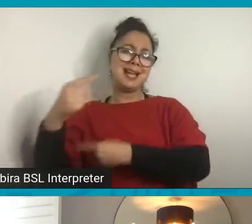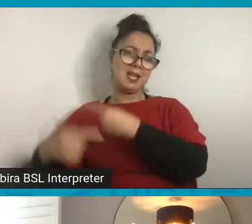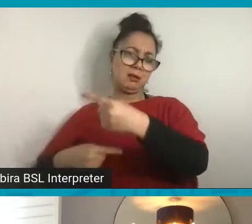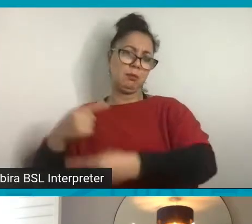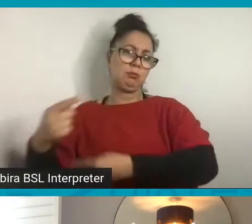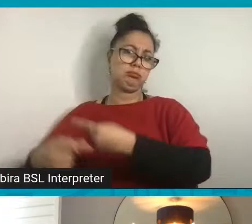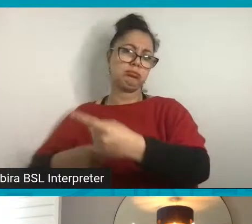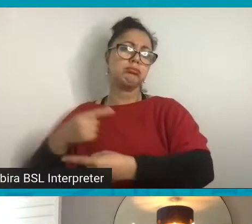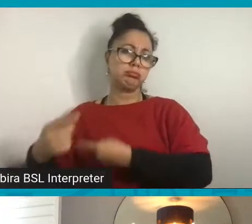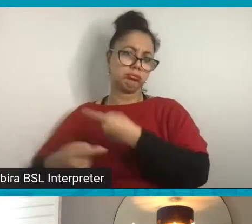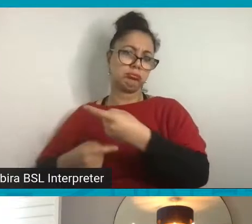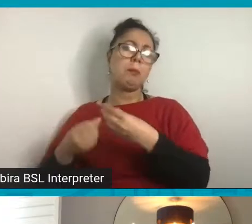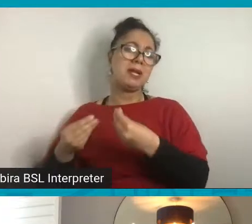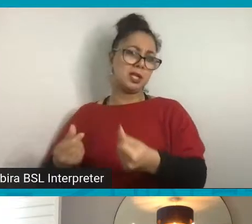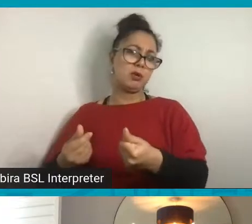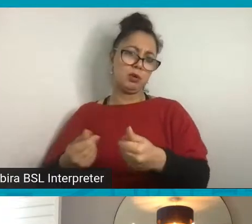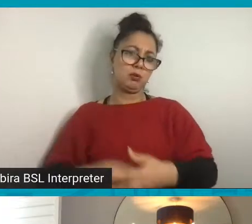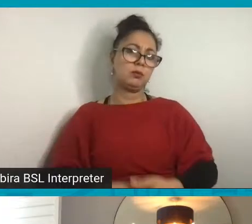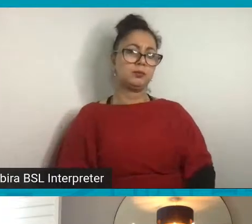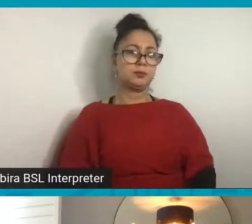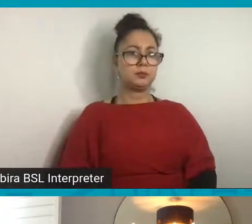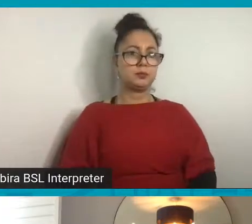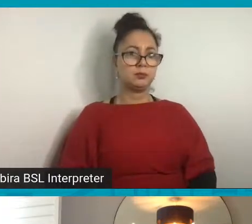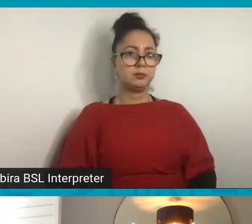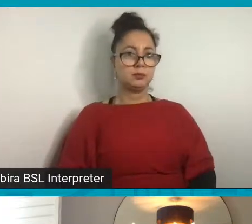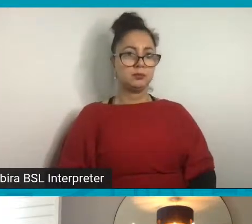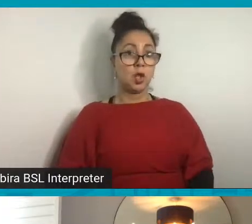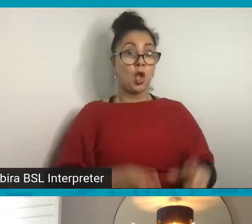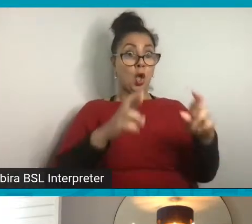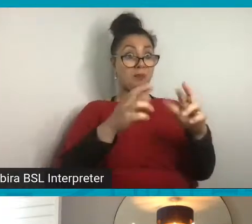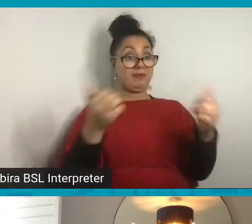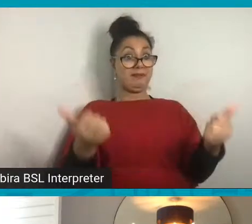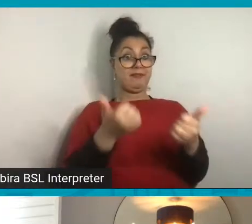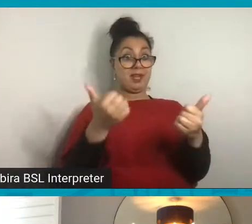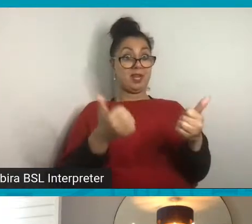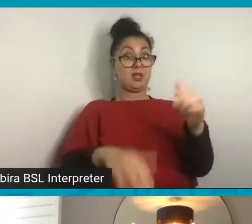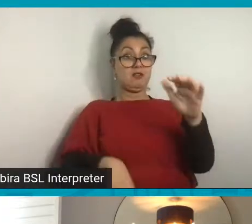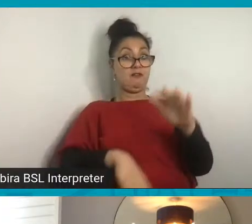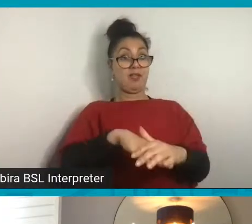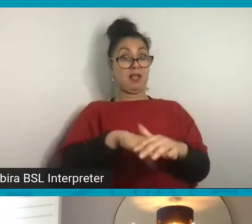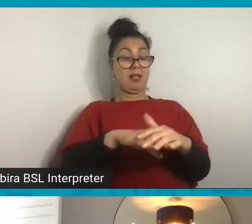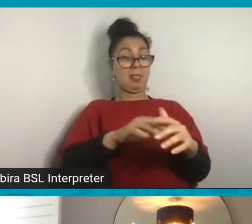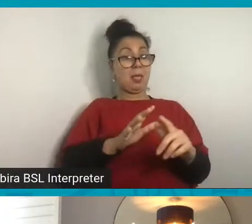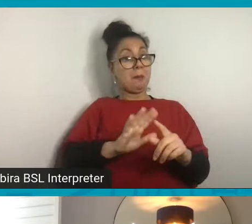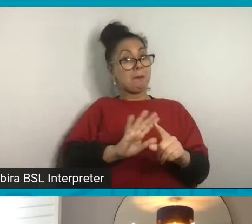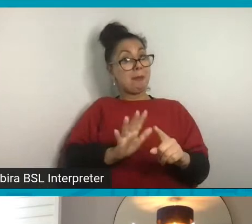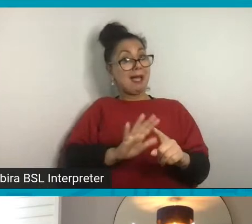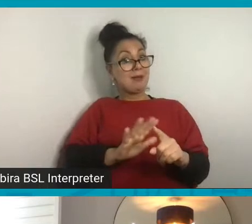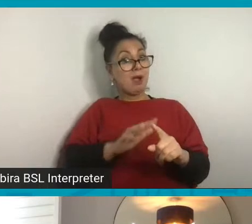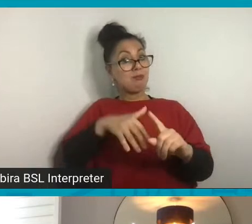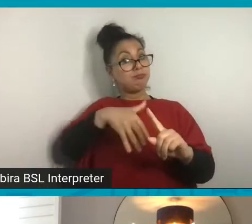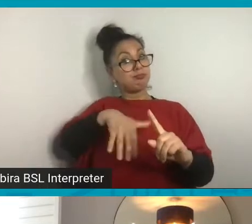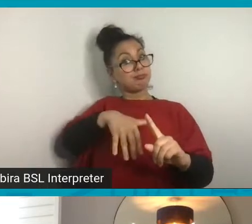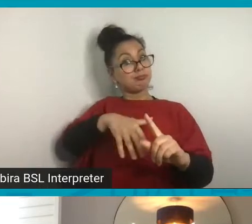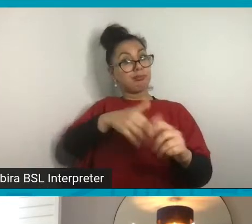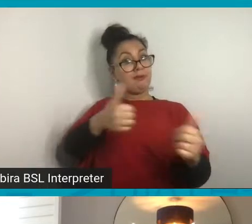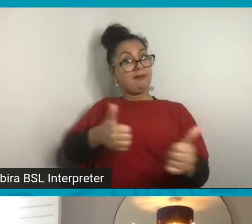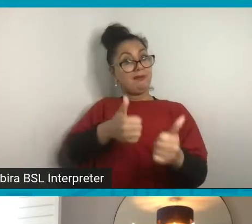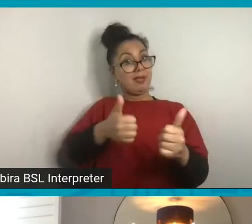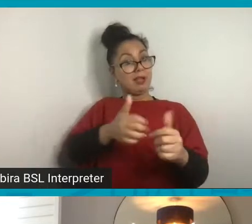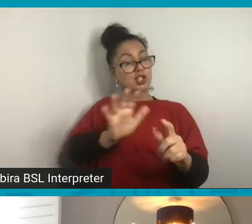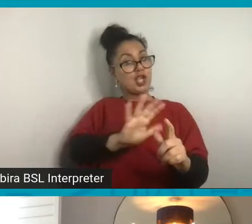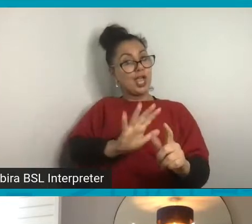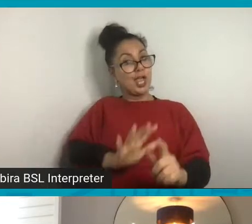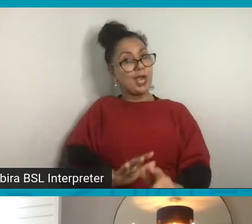sustainable materials. So hopefully you've filled in your background at the moment, whether you've shaded it.